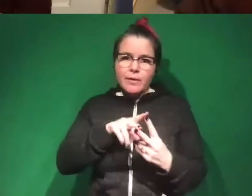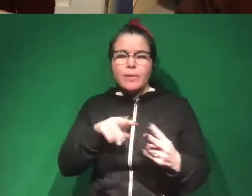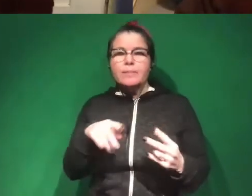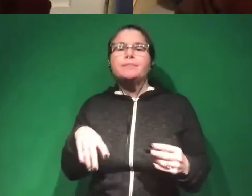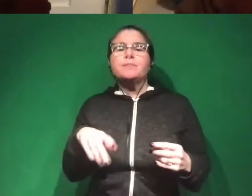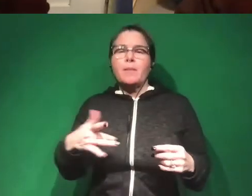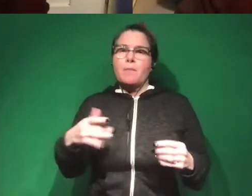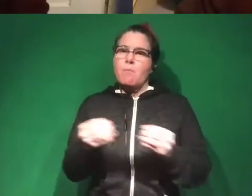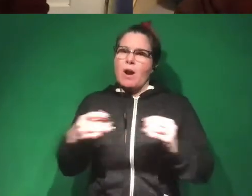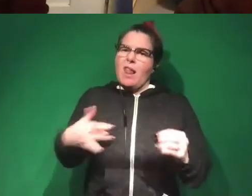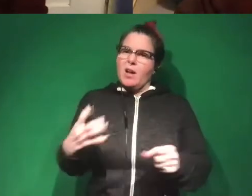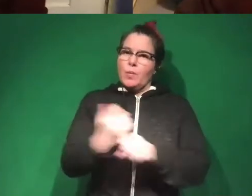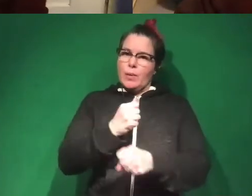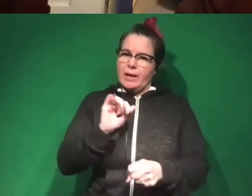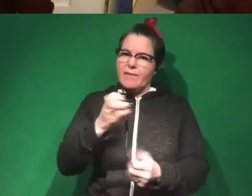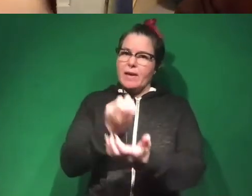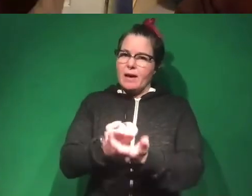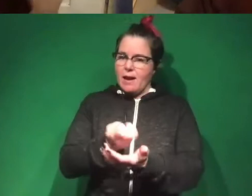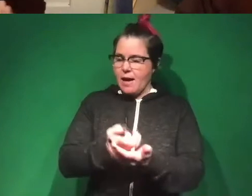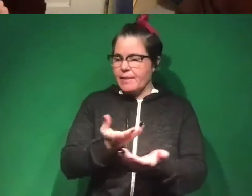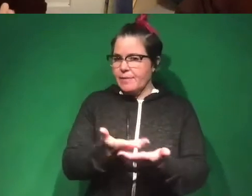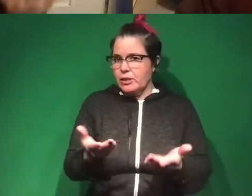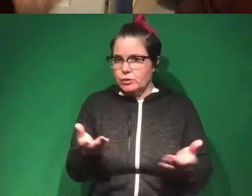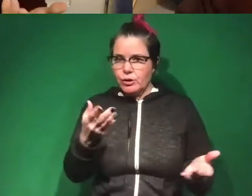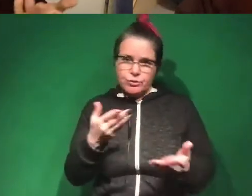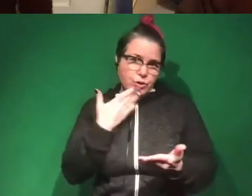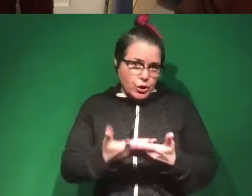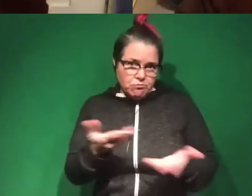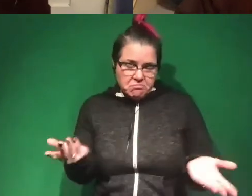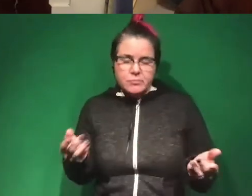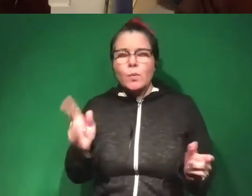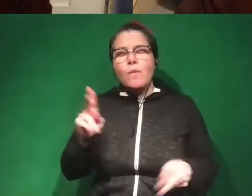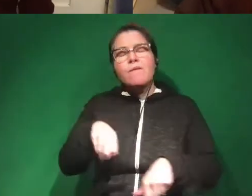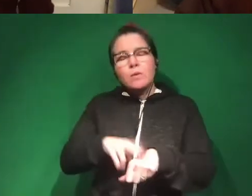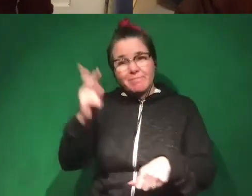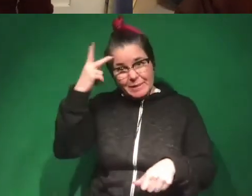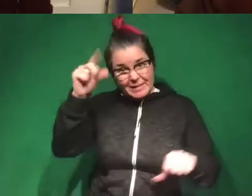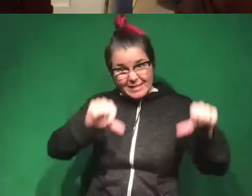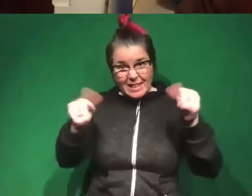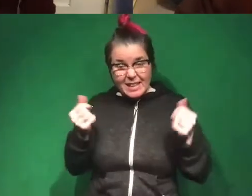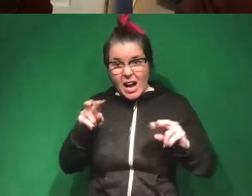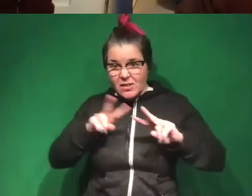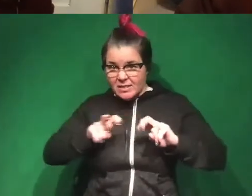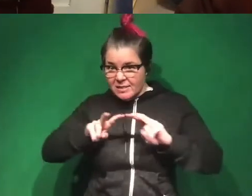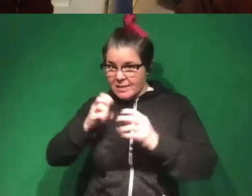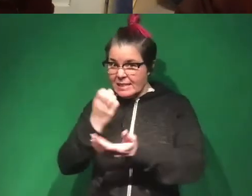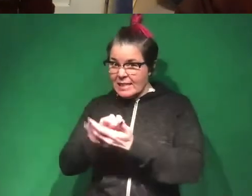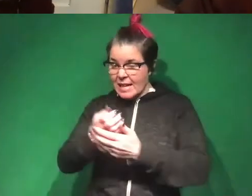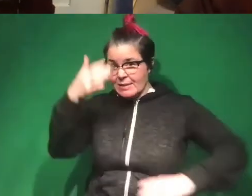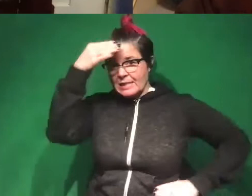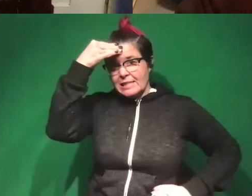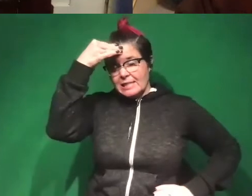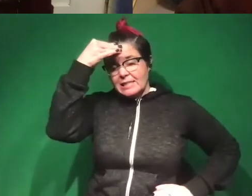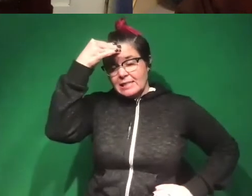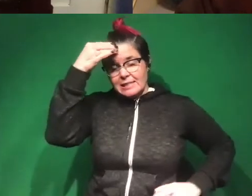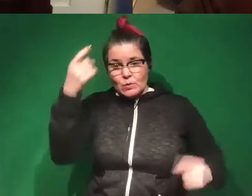They're more likely to win if economic conditions are good. So of course, a lot of political scientists right now are looking at the economy and saying, oh my goodness, what